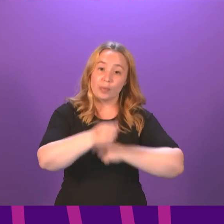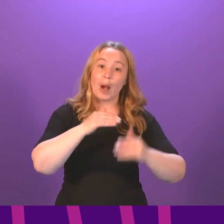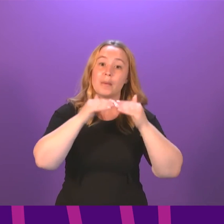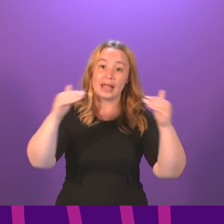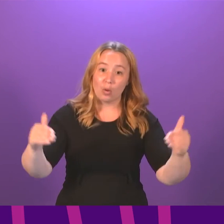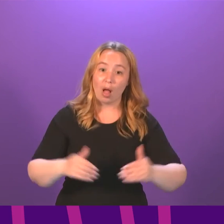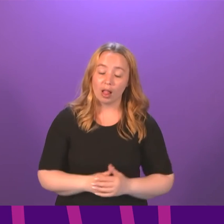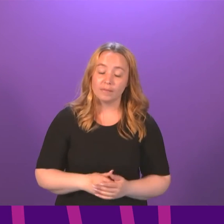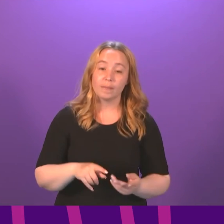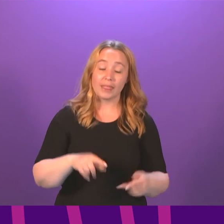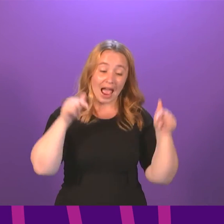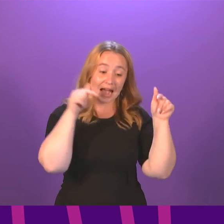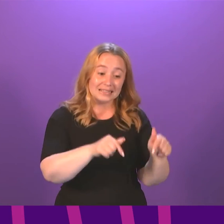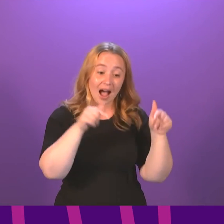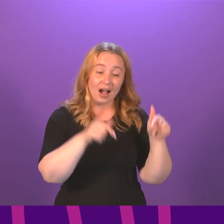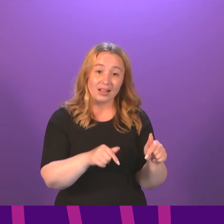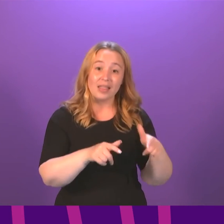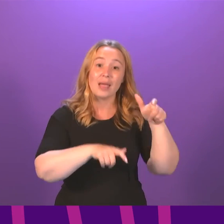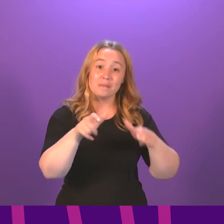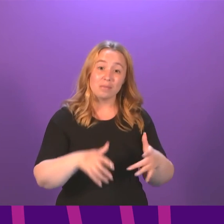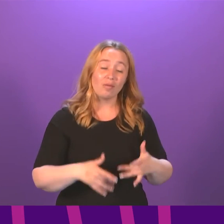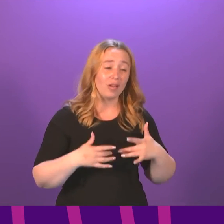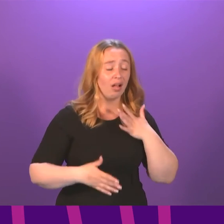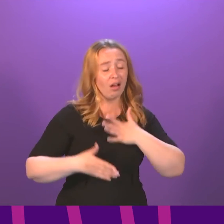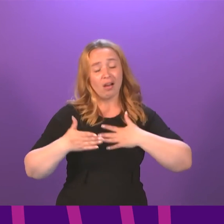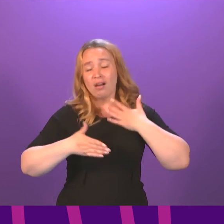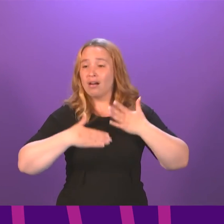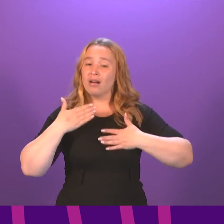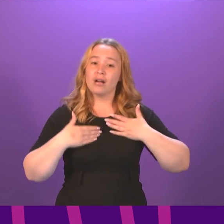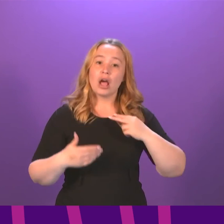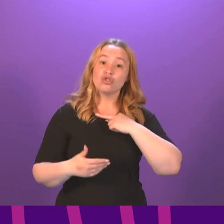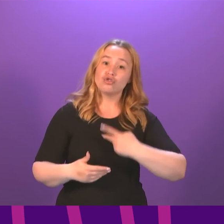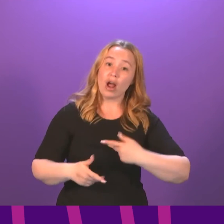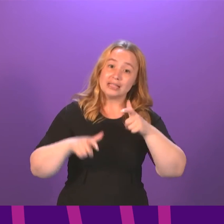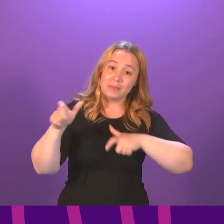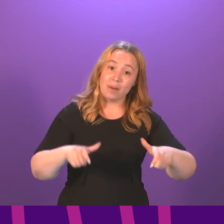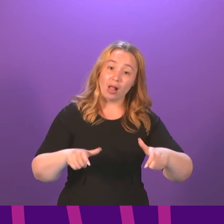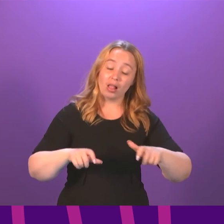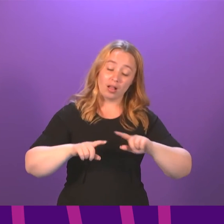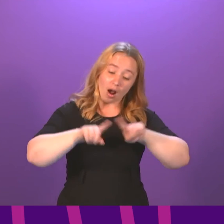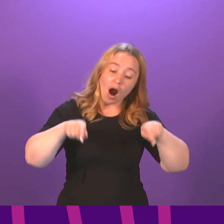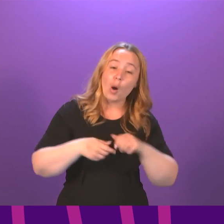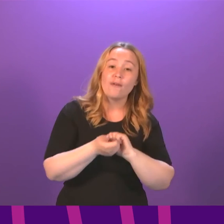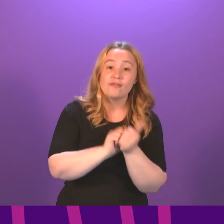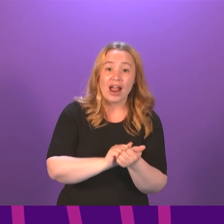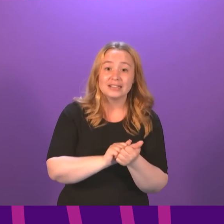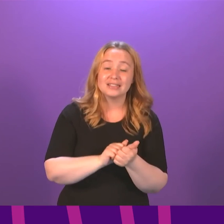cause great emotional pain and have to stop. Trans people are our friends, colleagues and family, and they deserve to